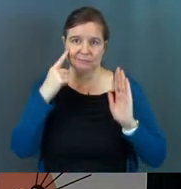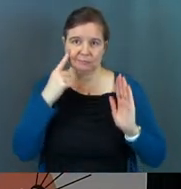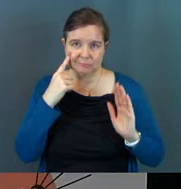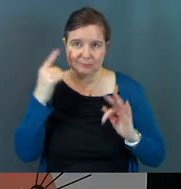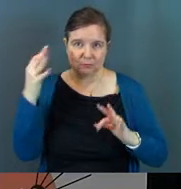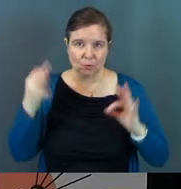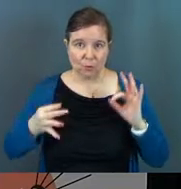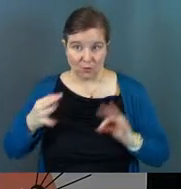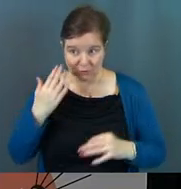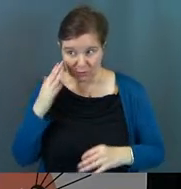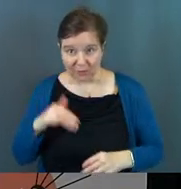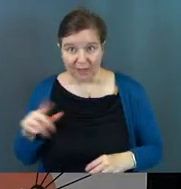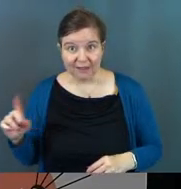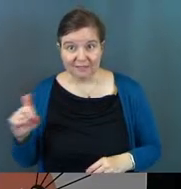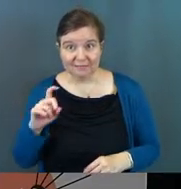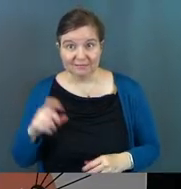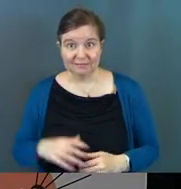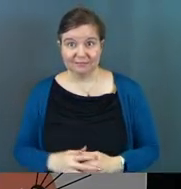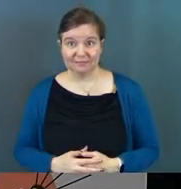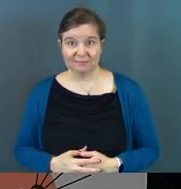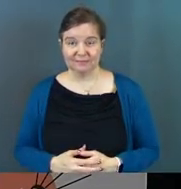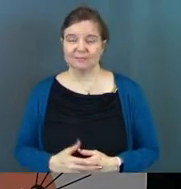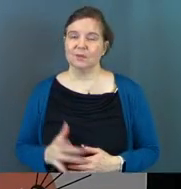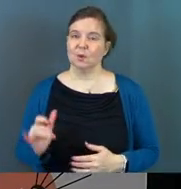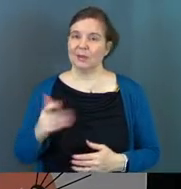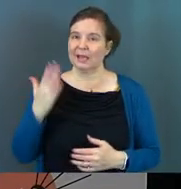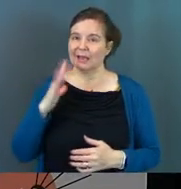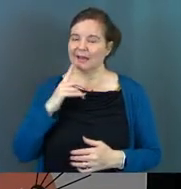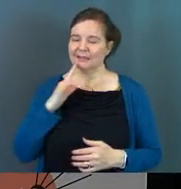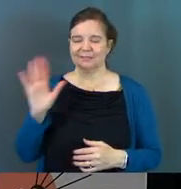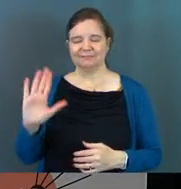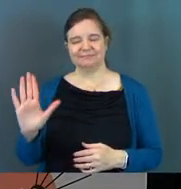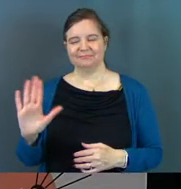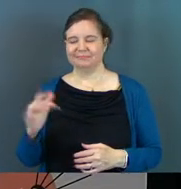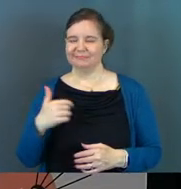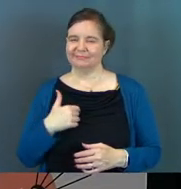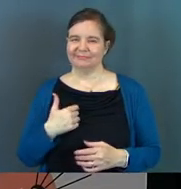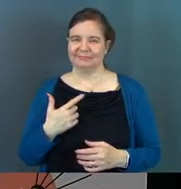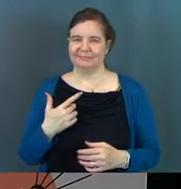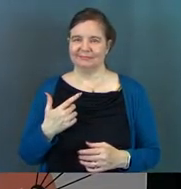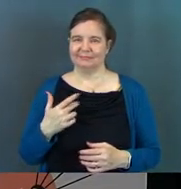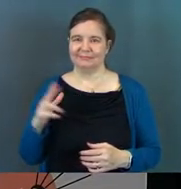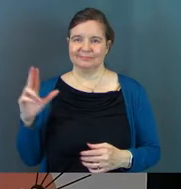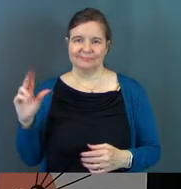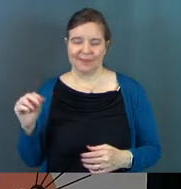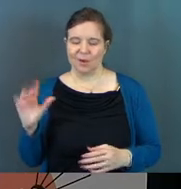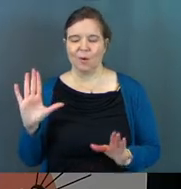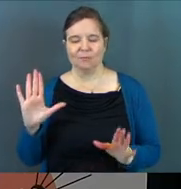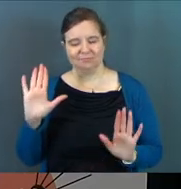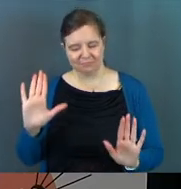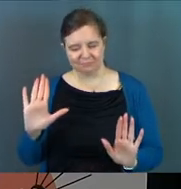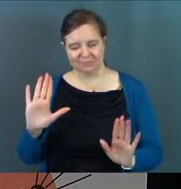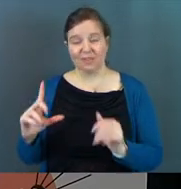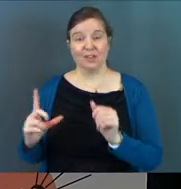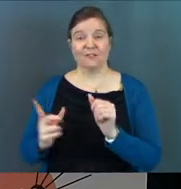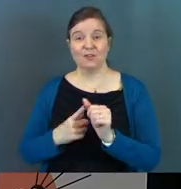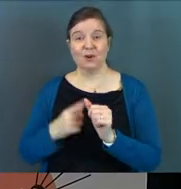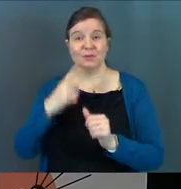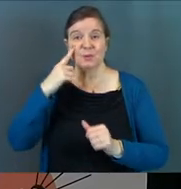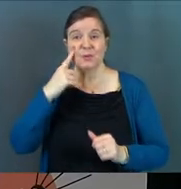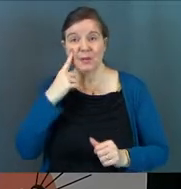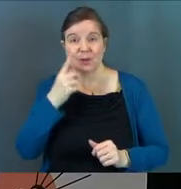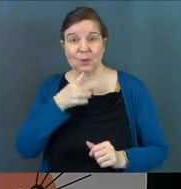in court. Did you know that? And so it's like God's having a little laugh here that he's making the very first